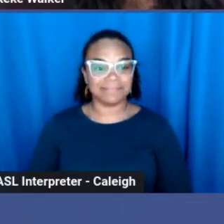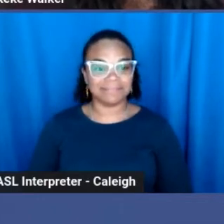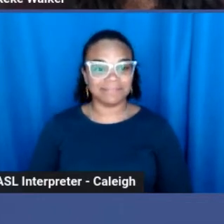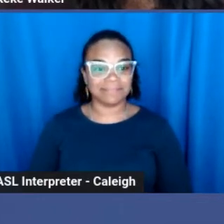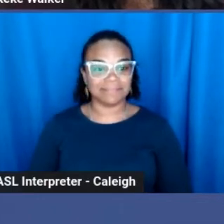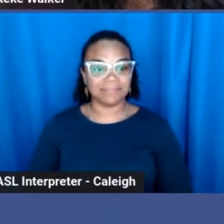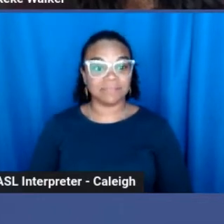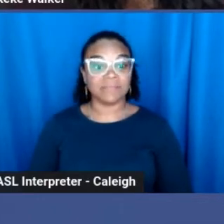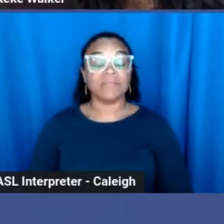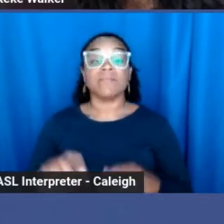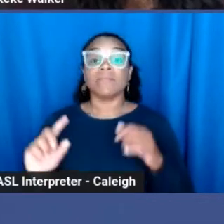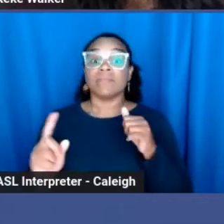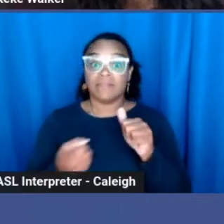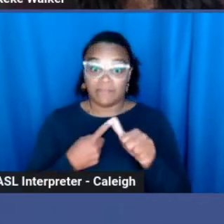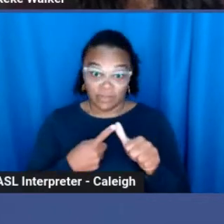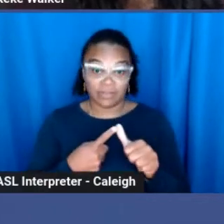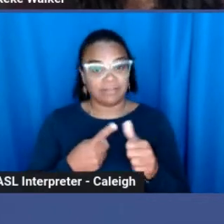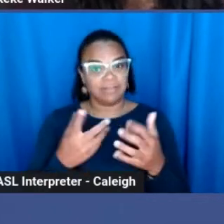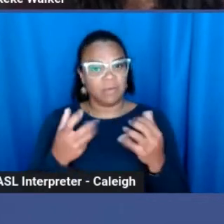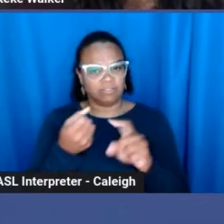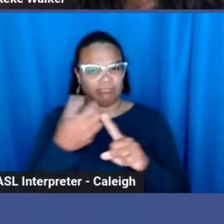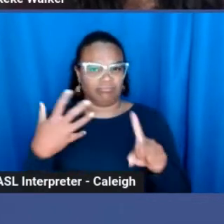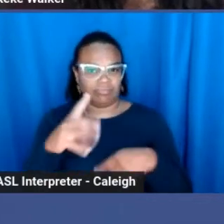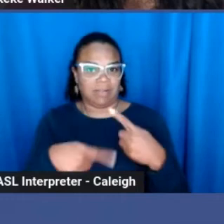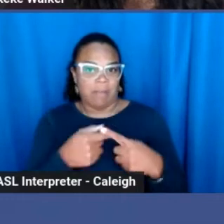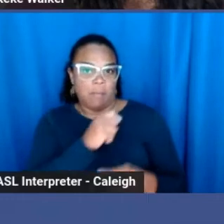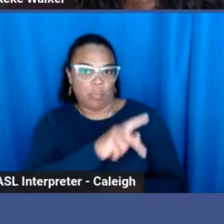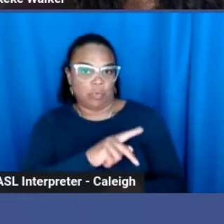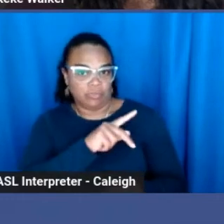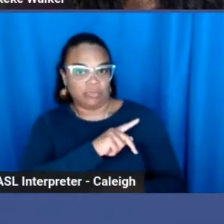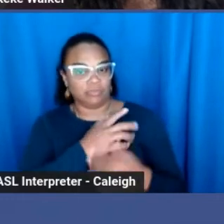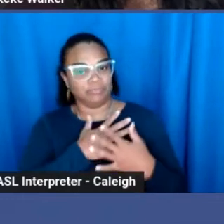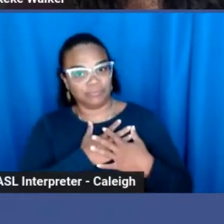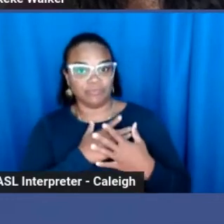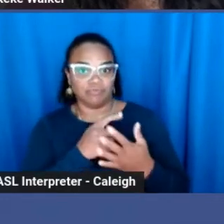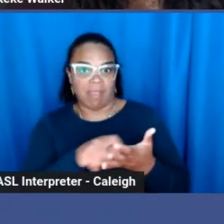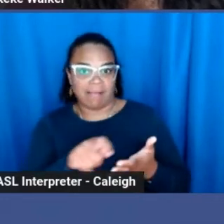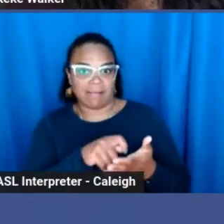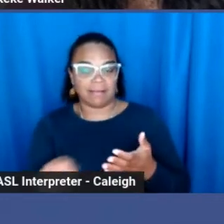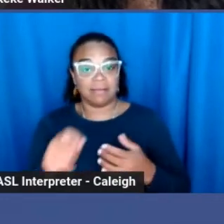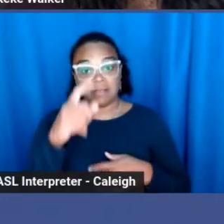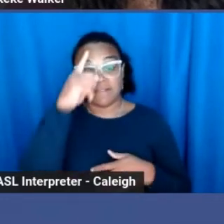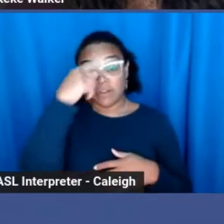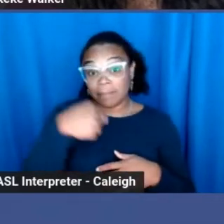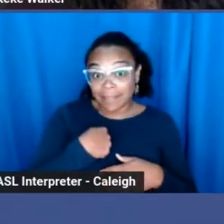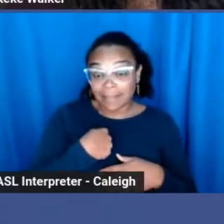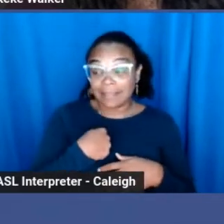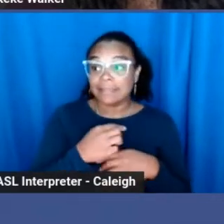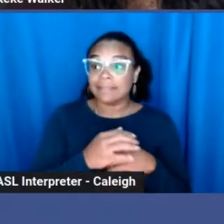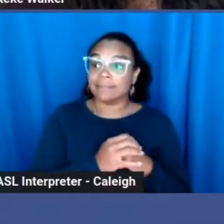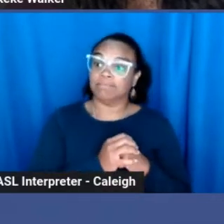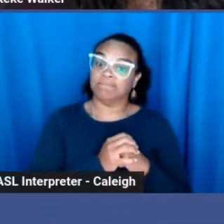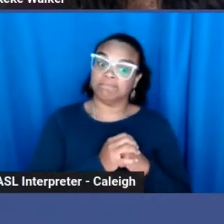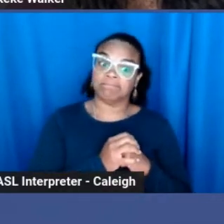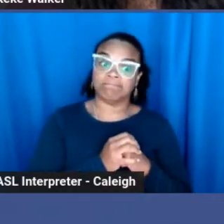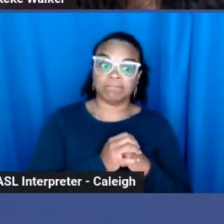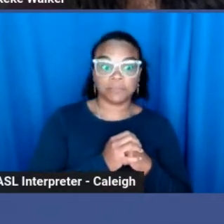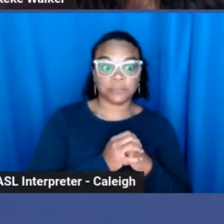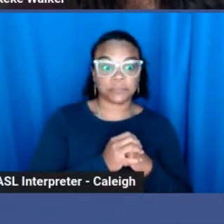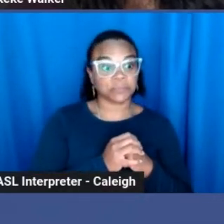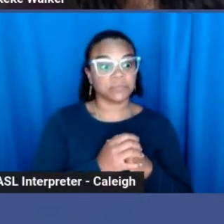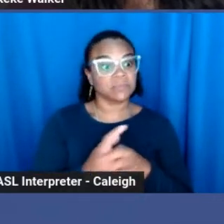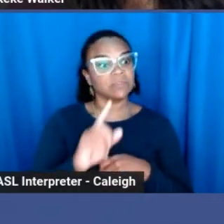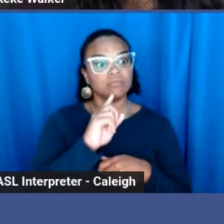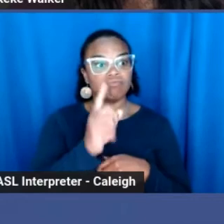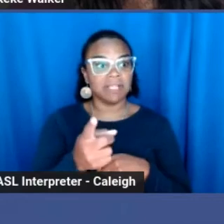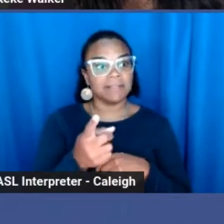So first is personal. Personal writing for me is really a way to